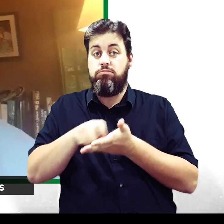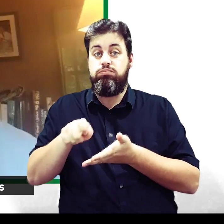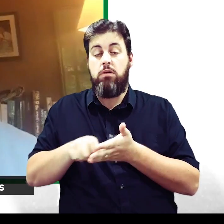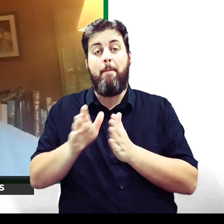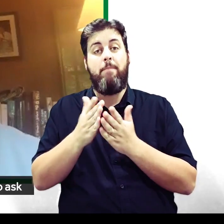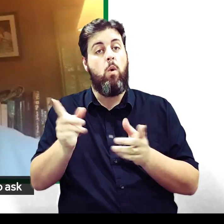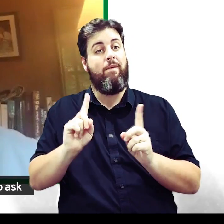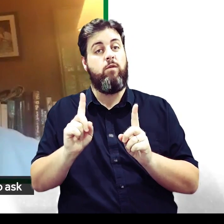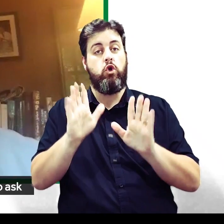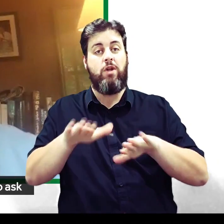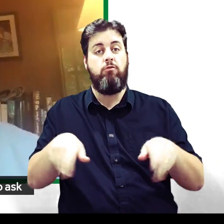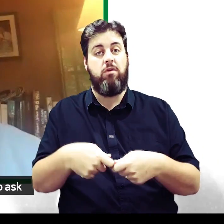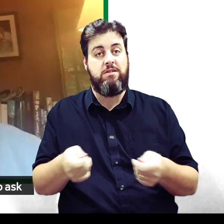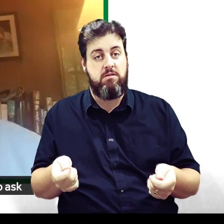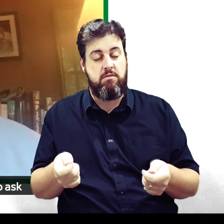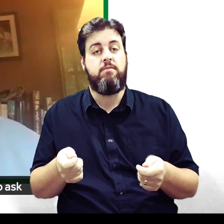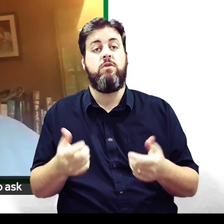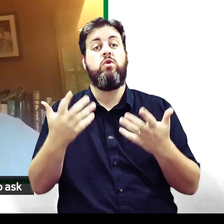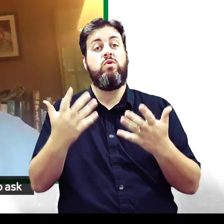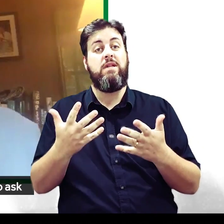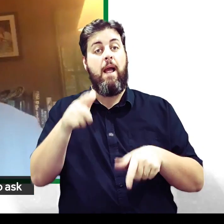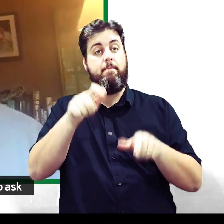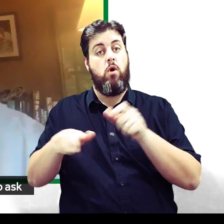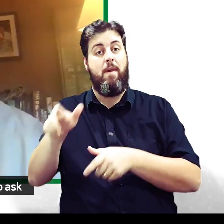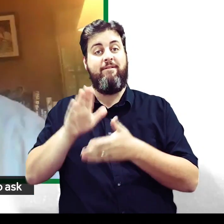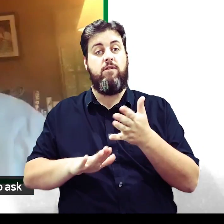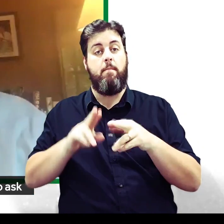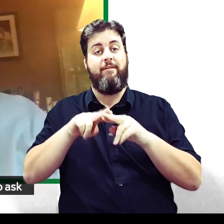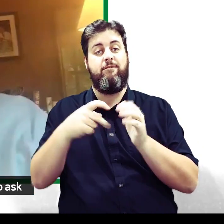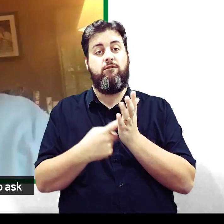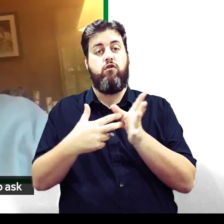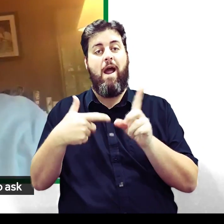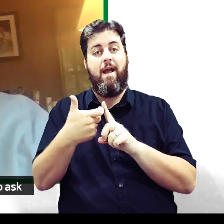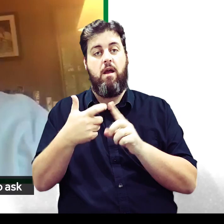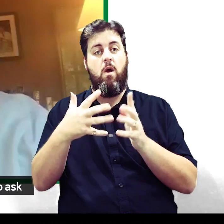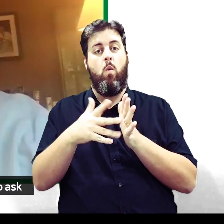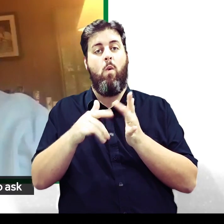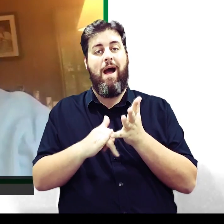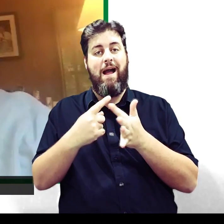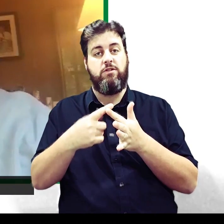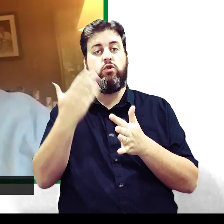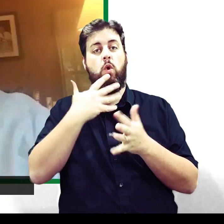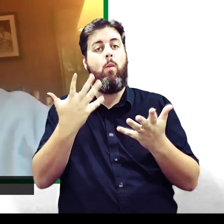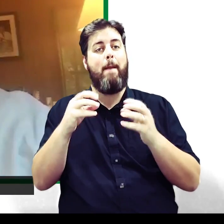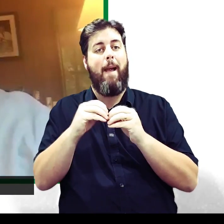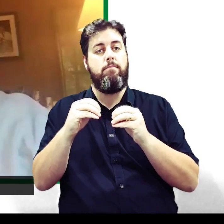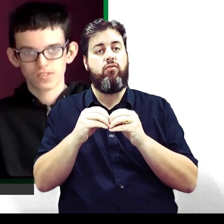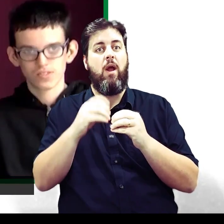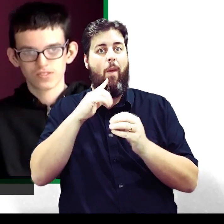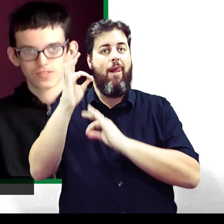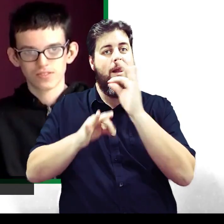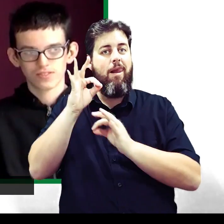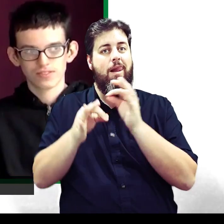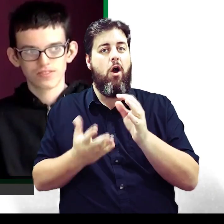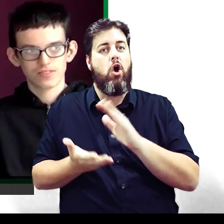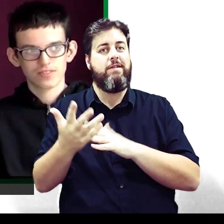number of science books for children and today pupils from Frank Wise School in Banbury get to ask him as many science